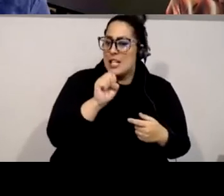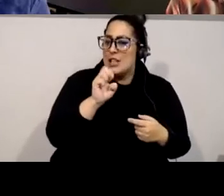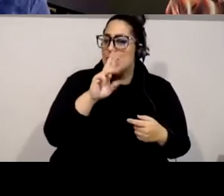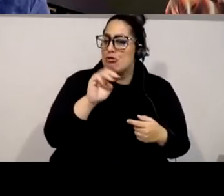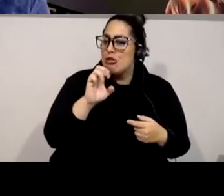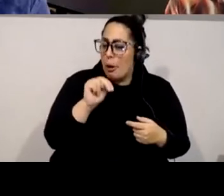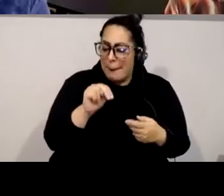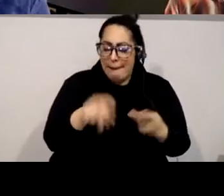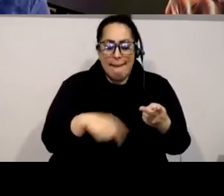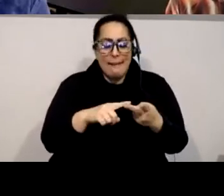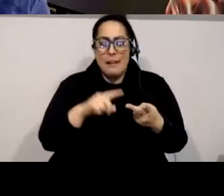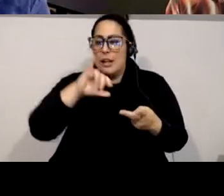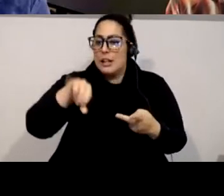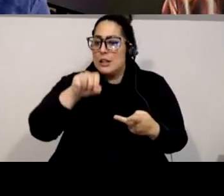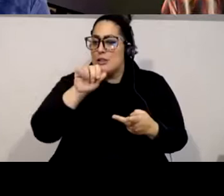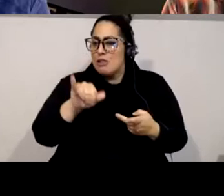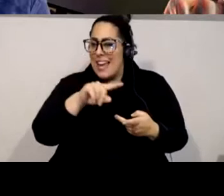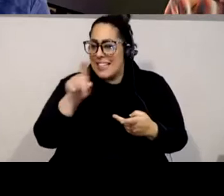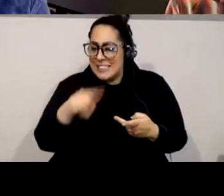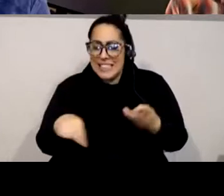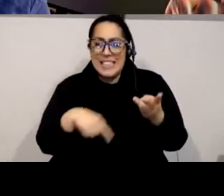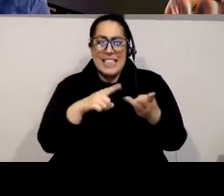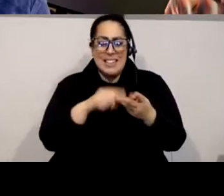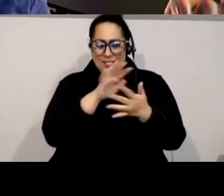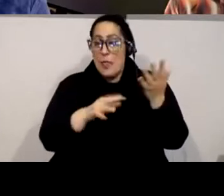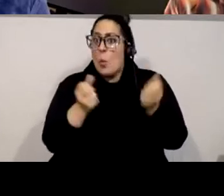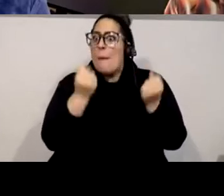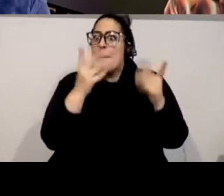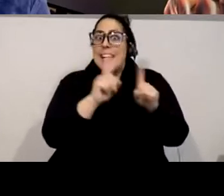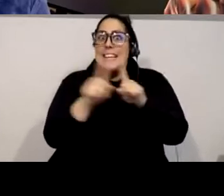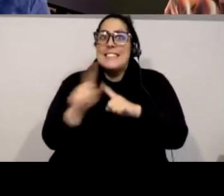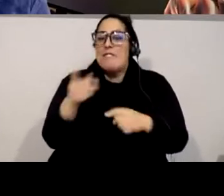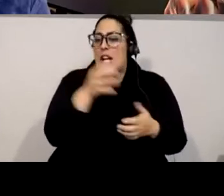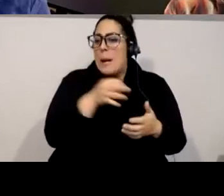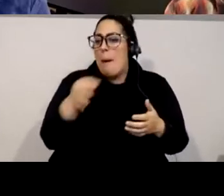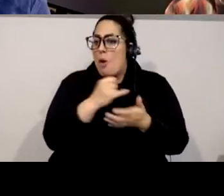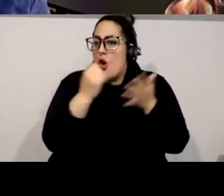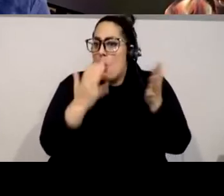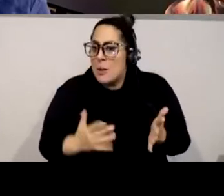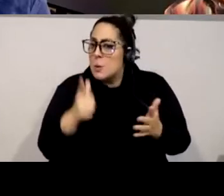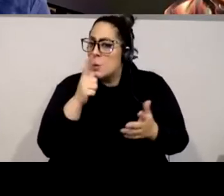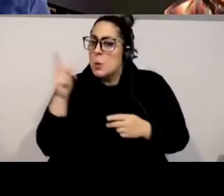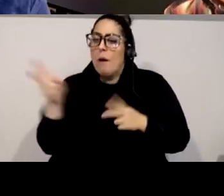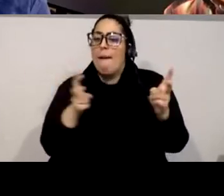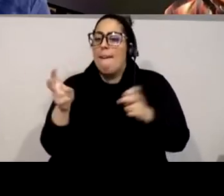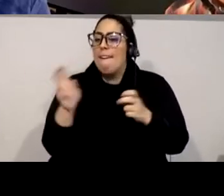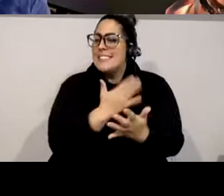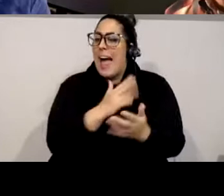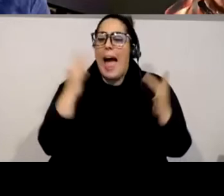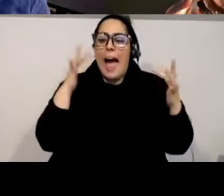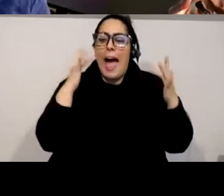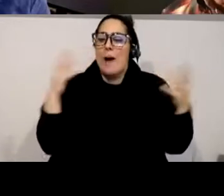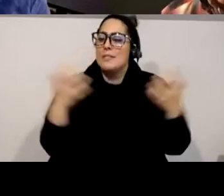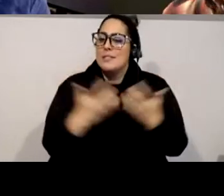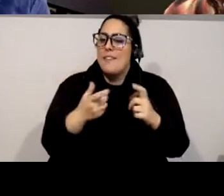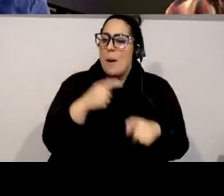timberland were sampling bollywood um music uh and uh there was